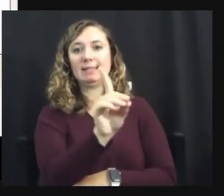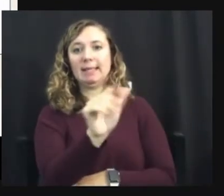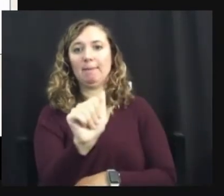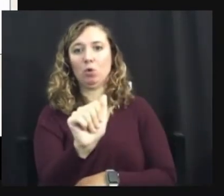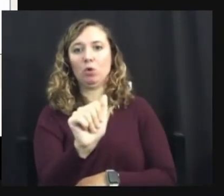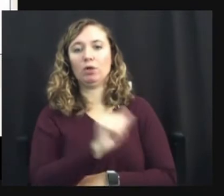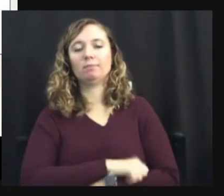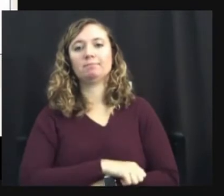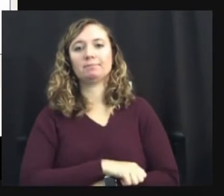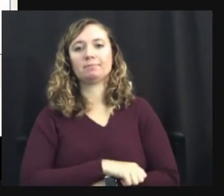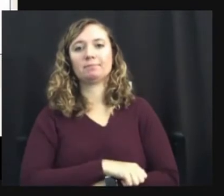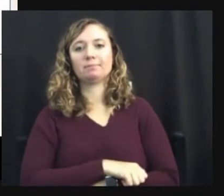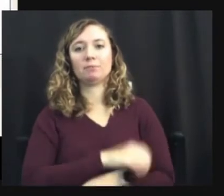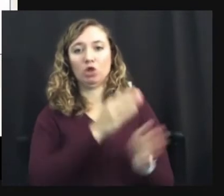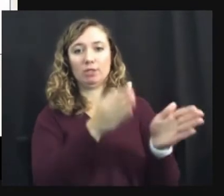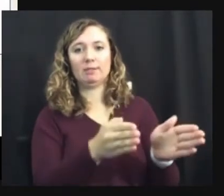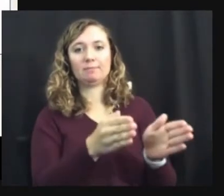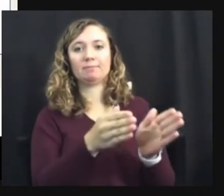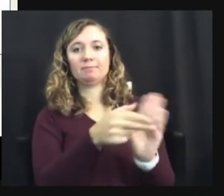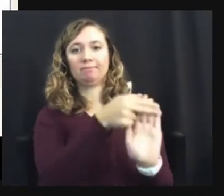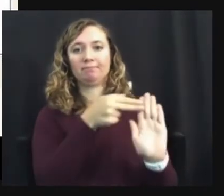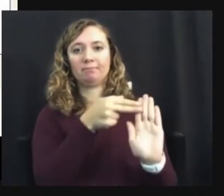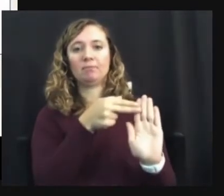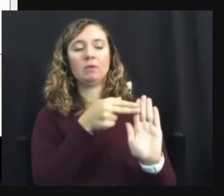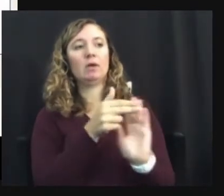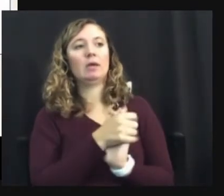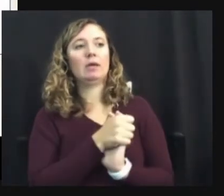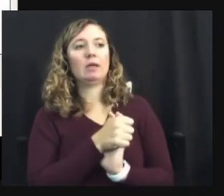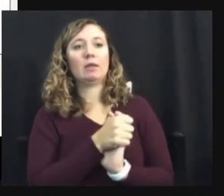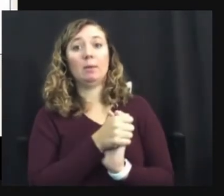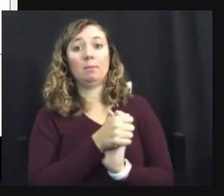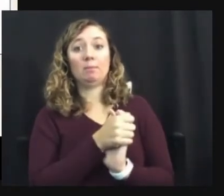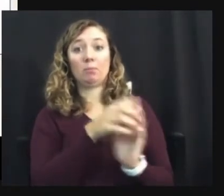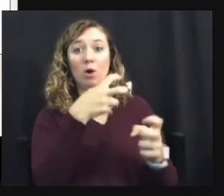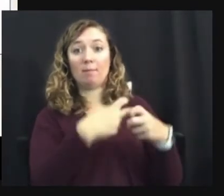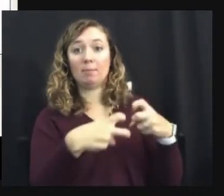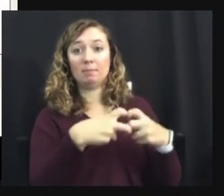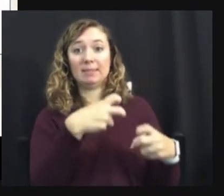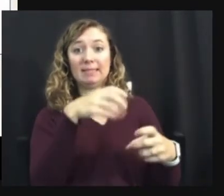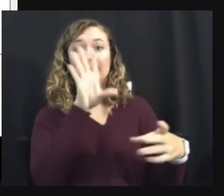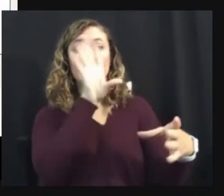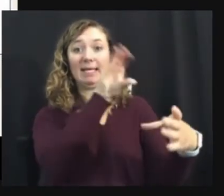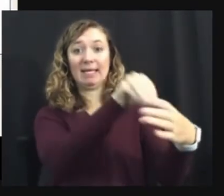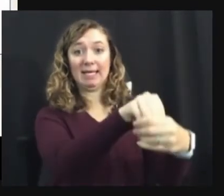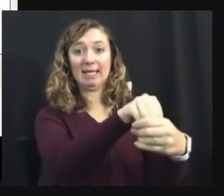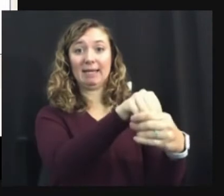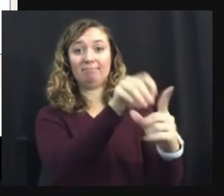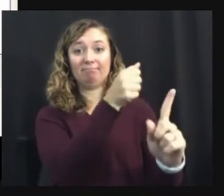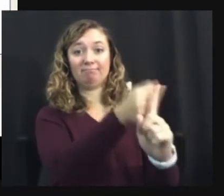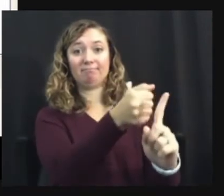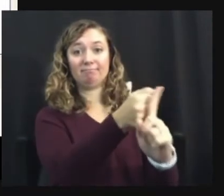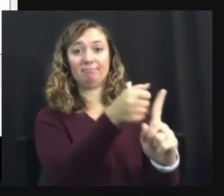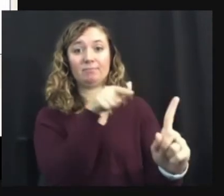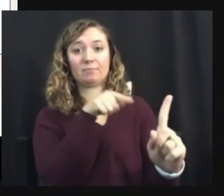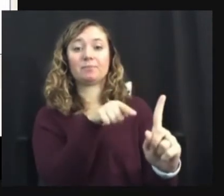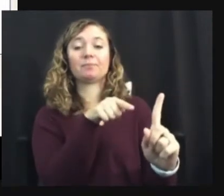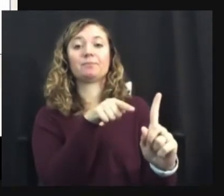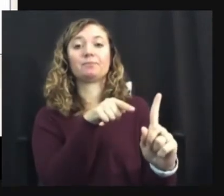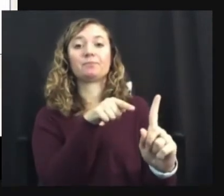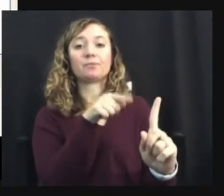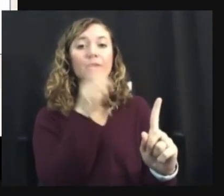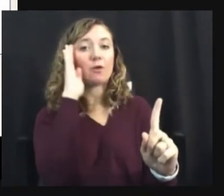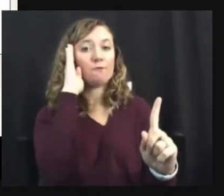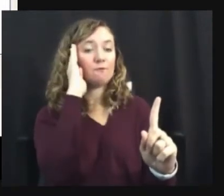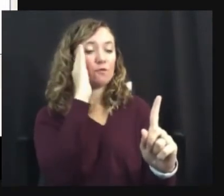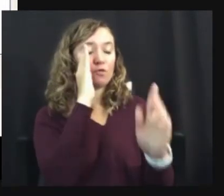And the problem is located in them. And the focus would be